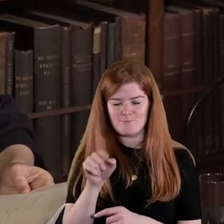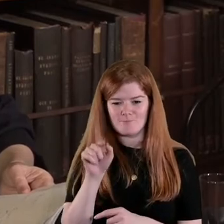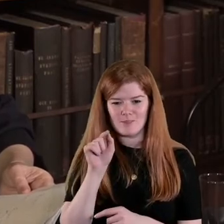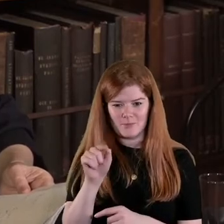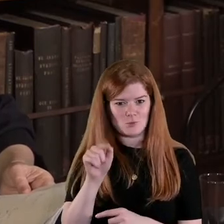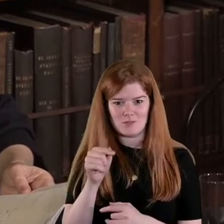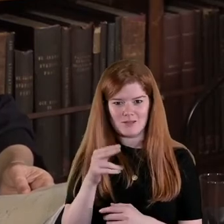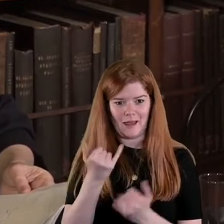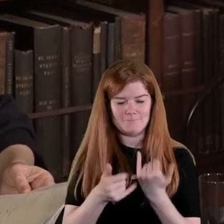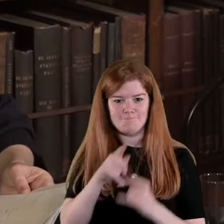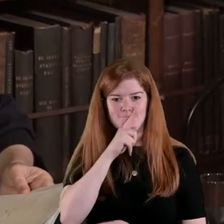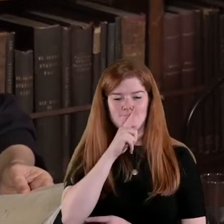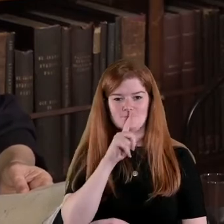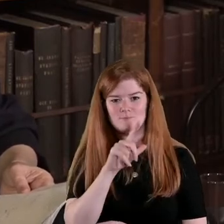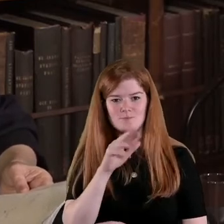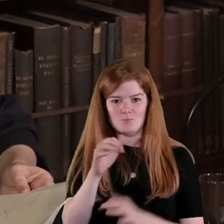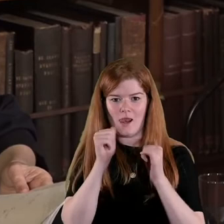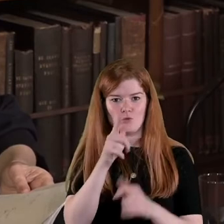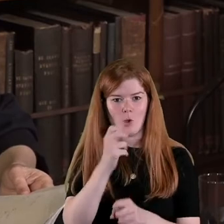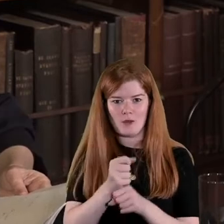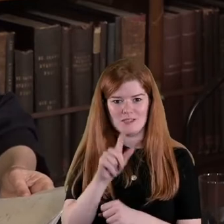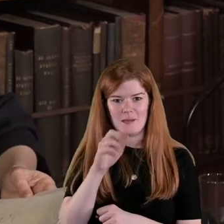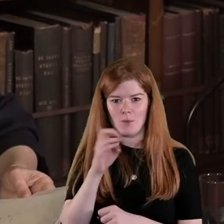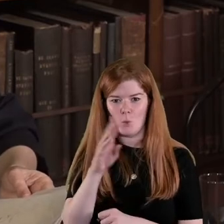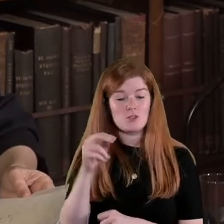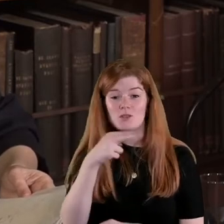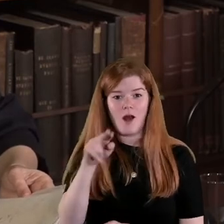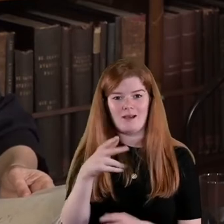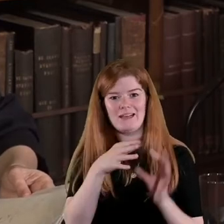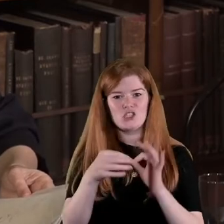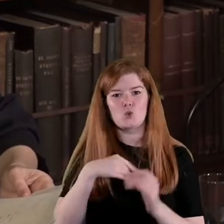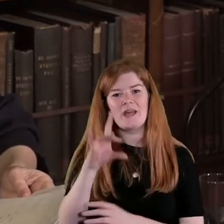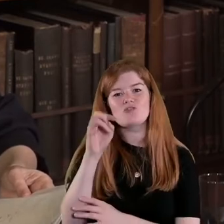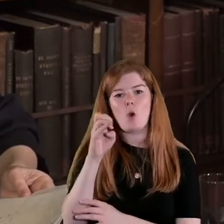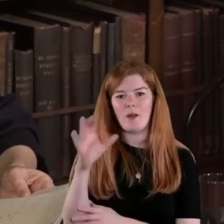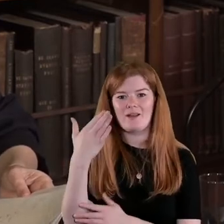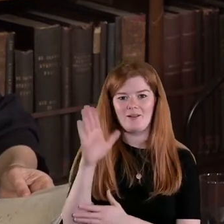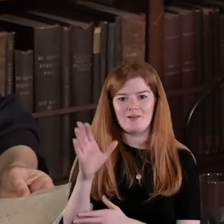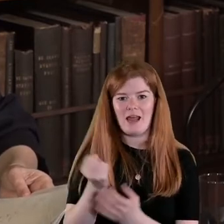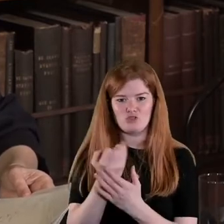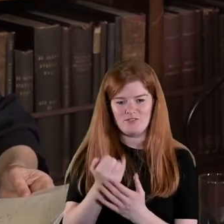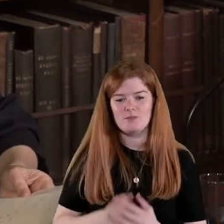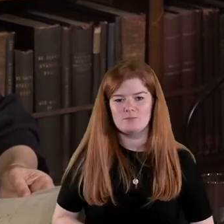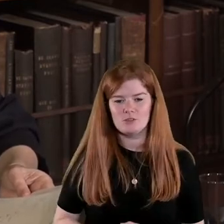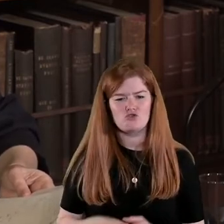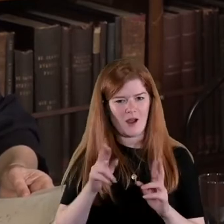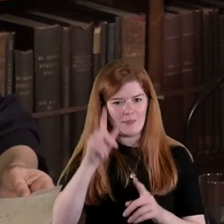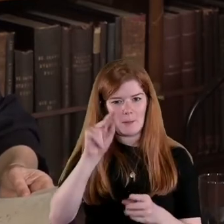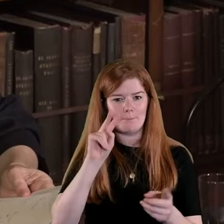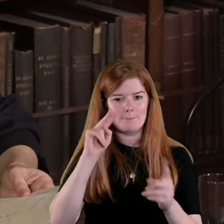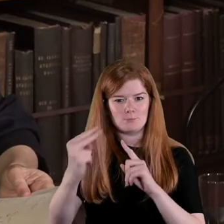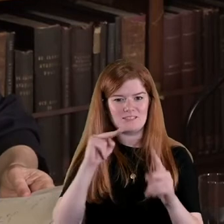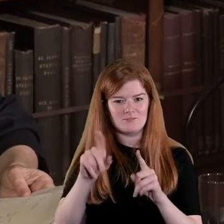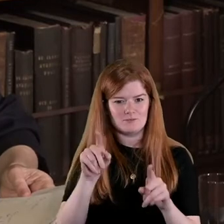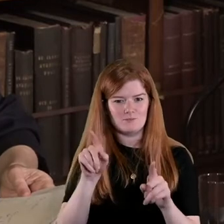taboo and it isn't part of the heroic narrative yeah also perceptions are important